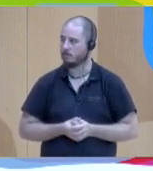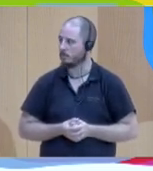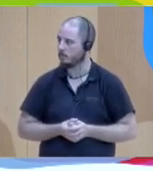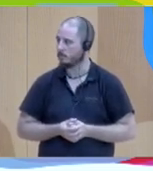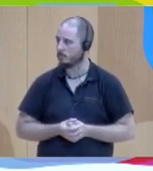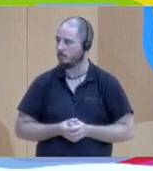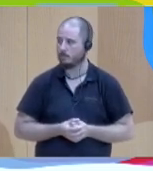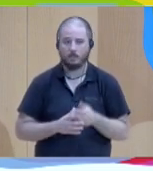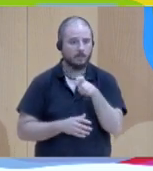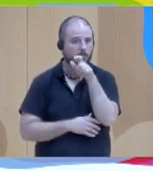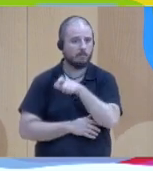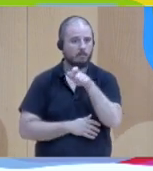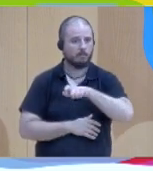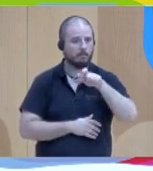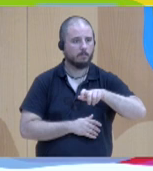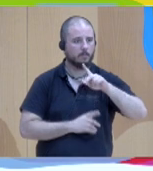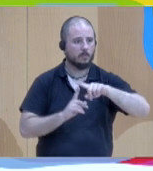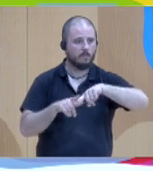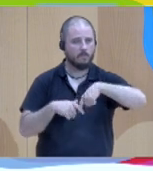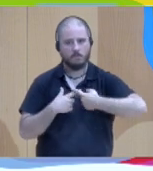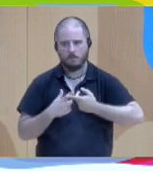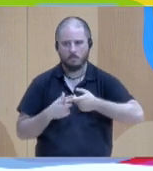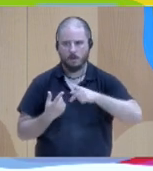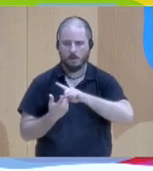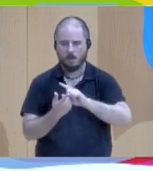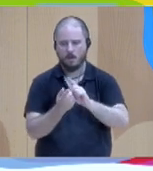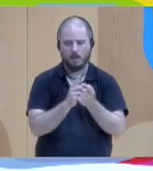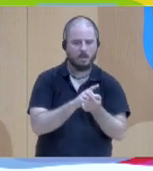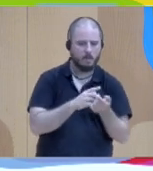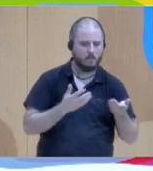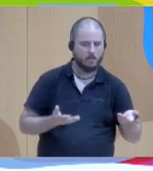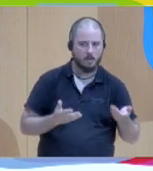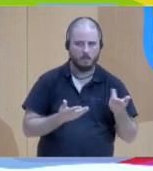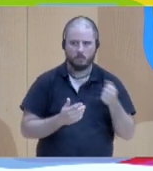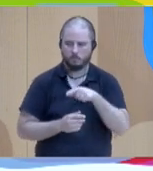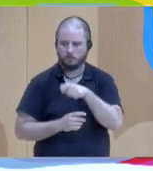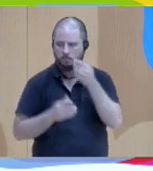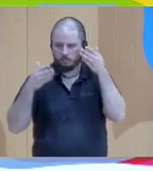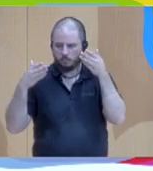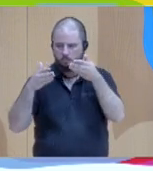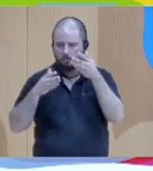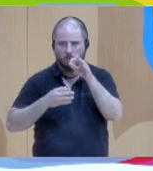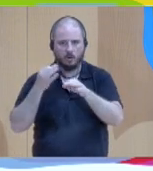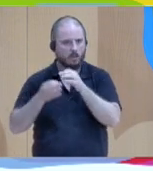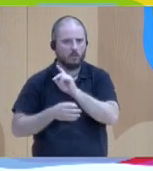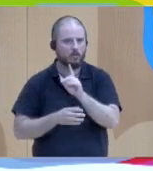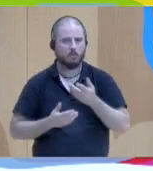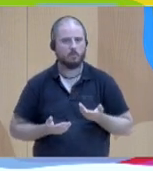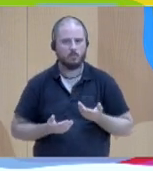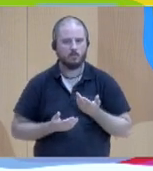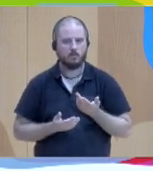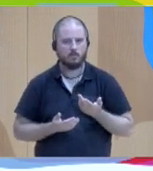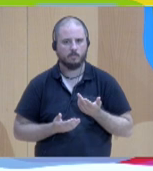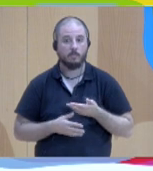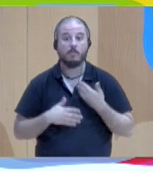them from the cases? So this brought us to what has